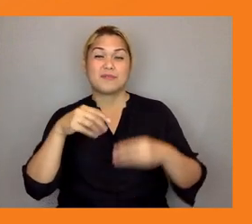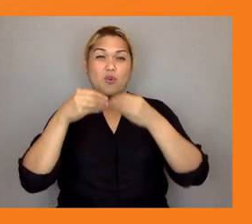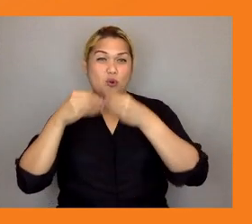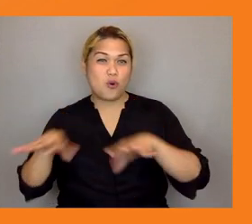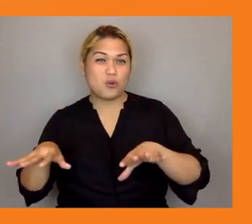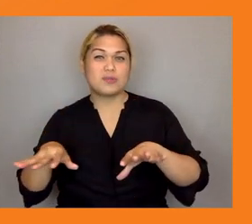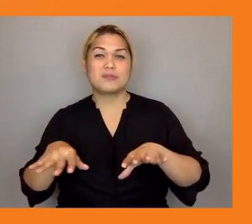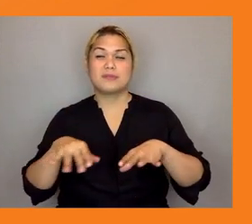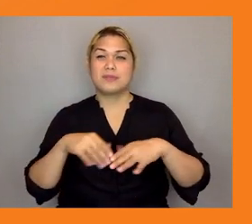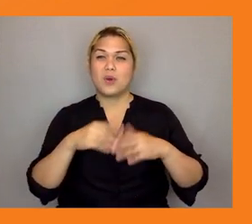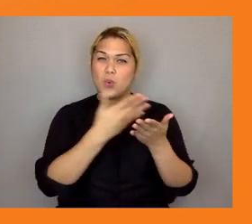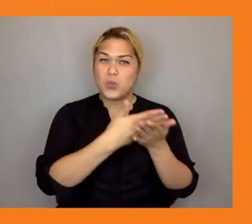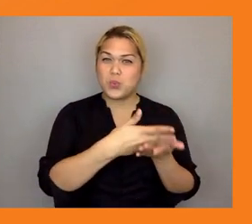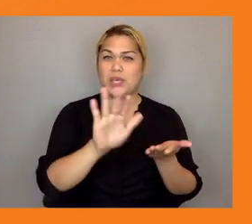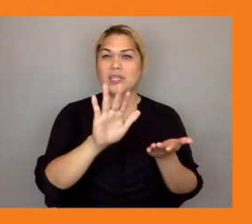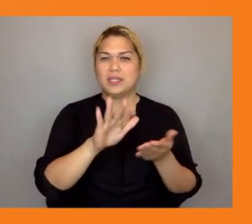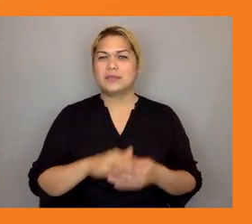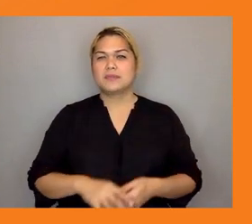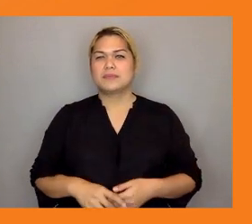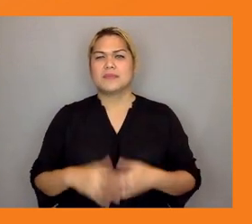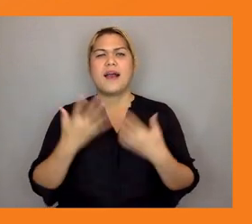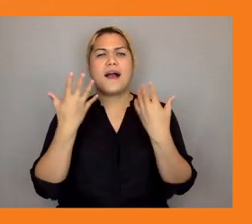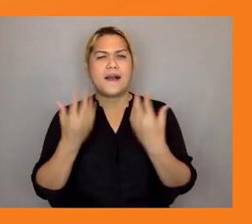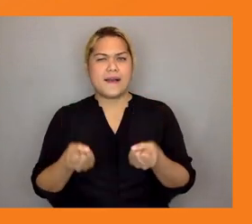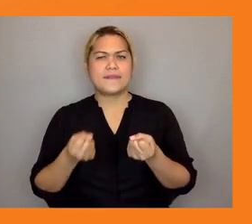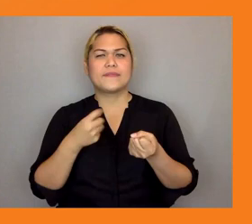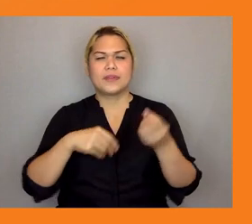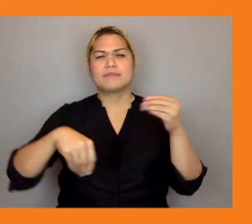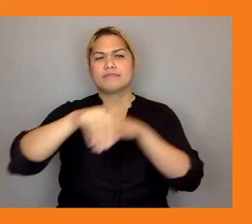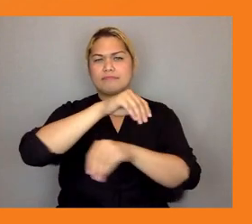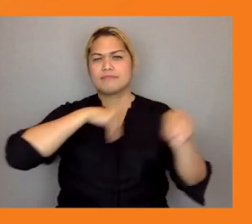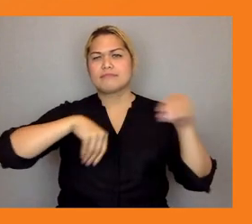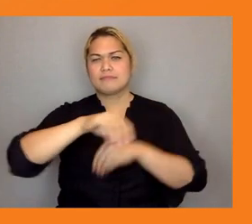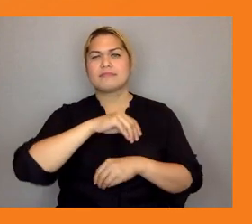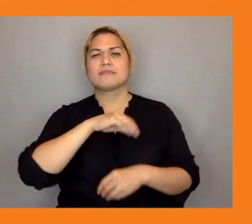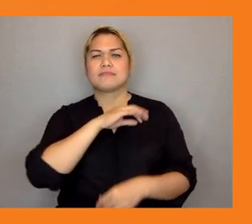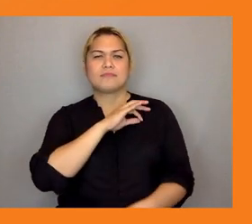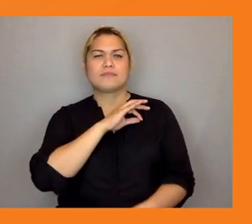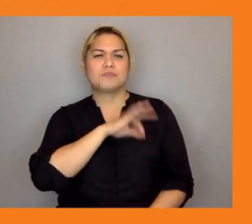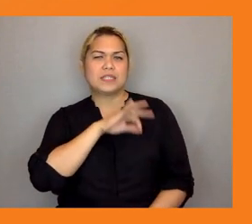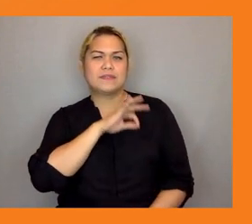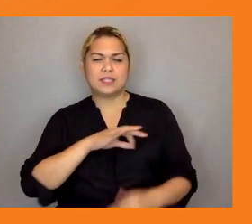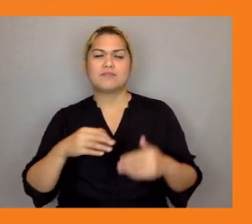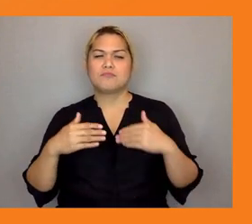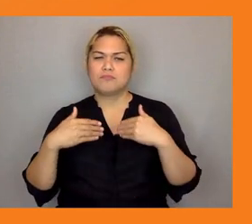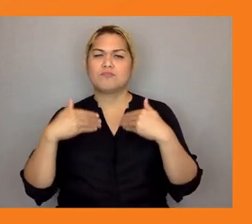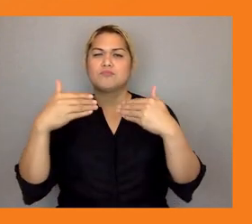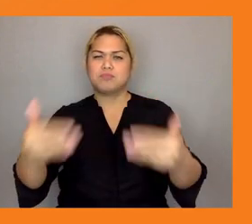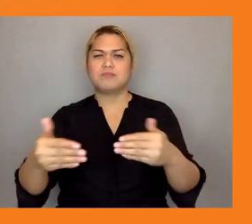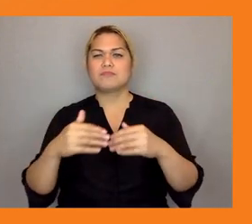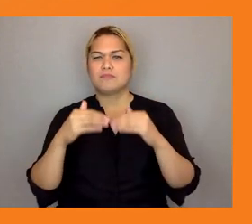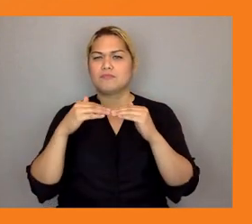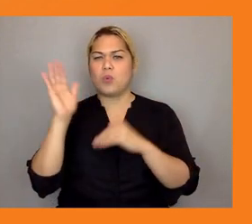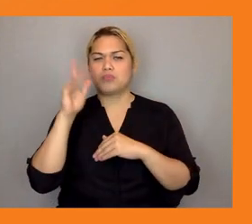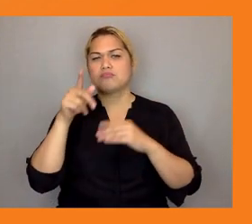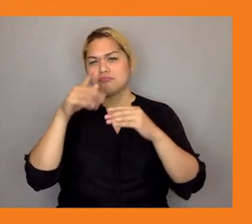actors and other stakeholders to pursue these new innovations and new practices so i hope you're taking notes everybody because